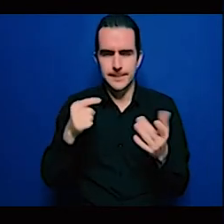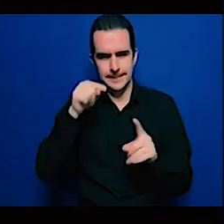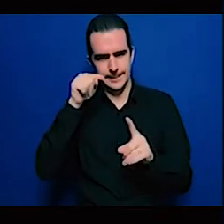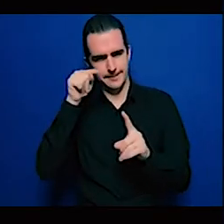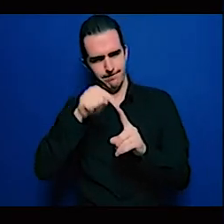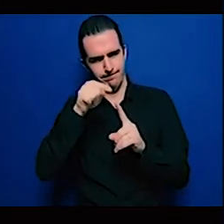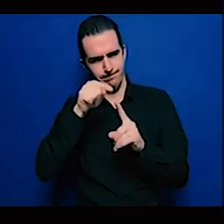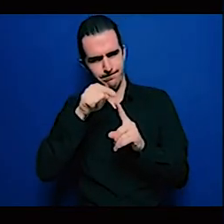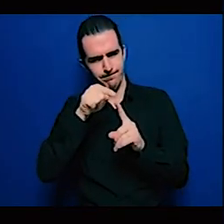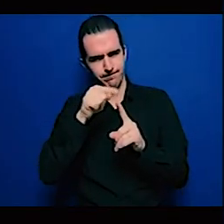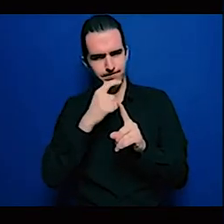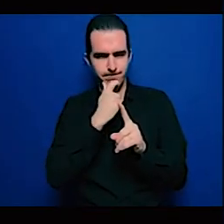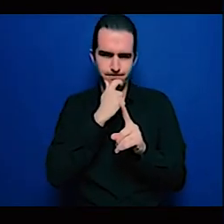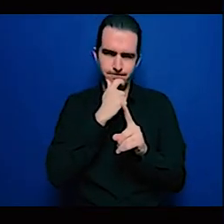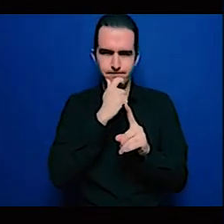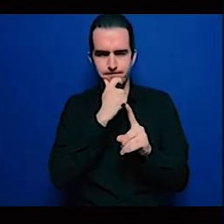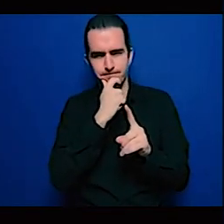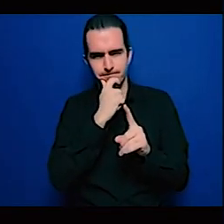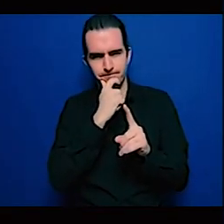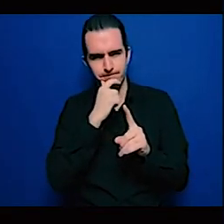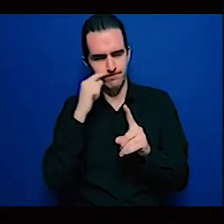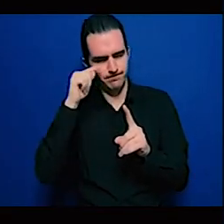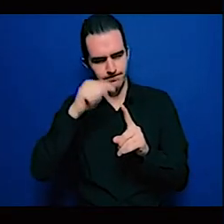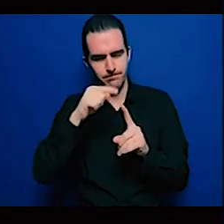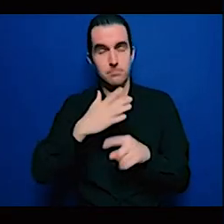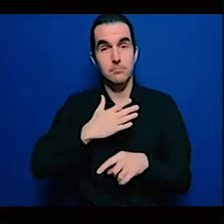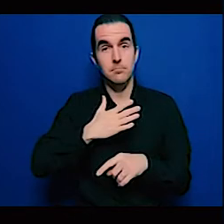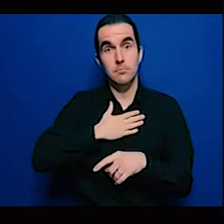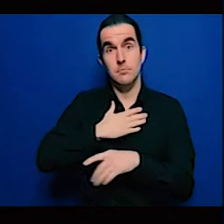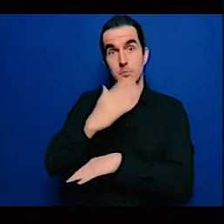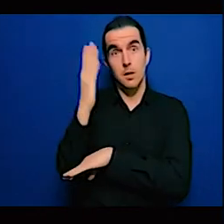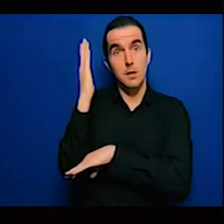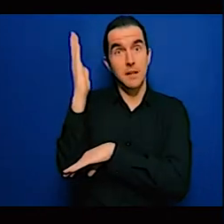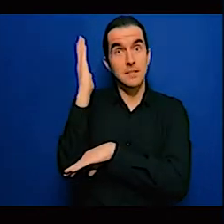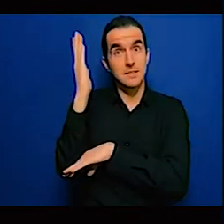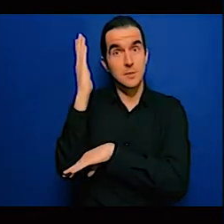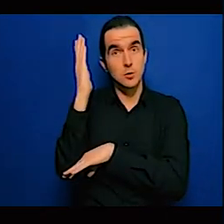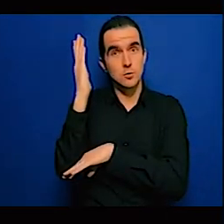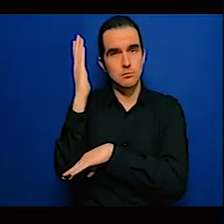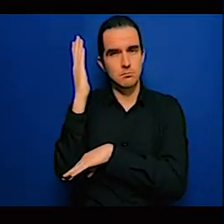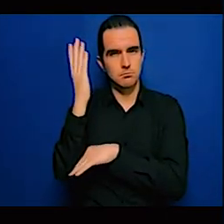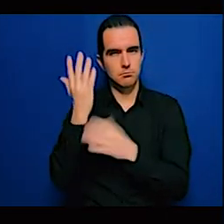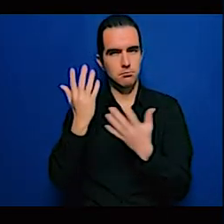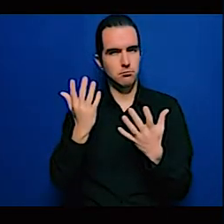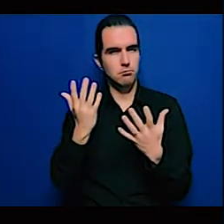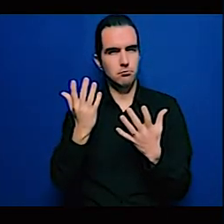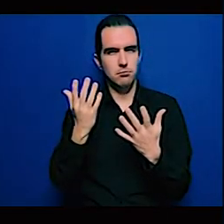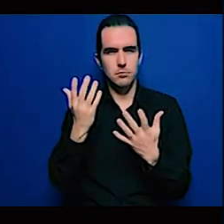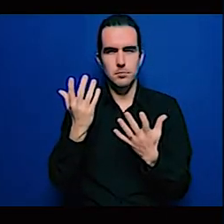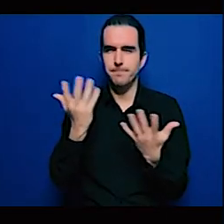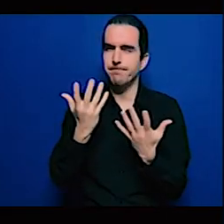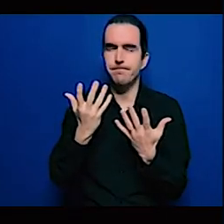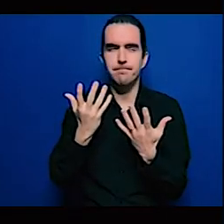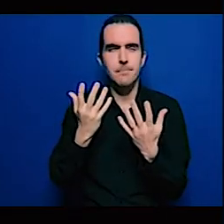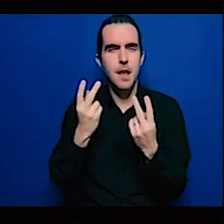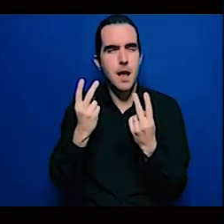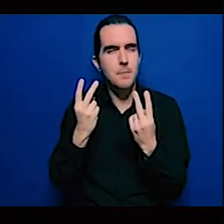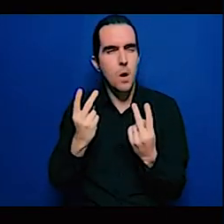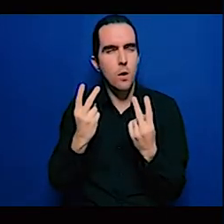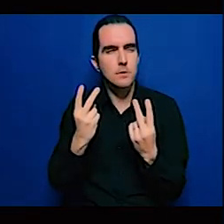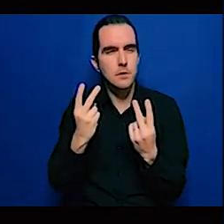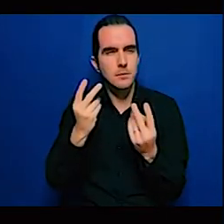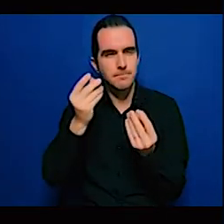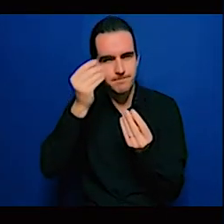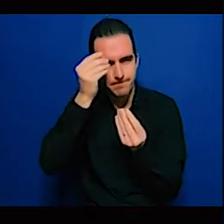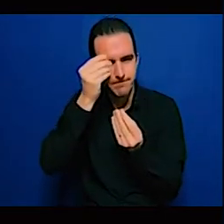most important messages in the IPCC report. I think that the most important thing to keep